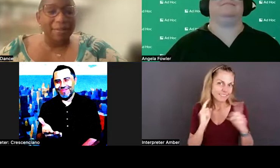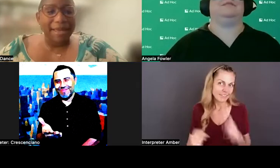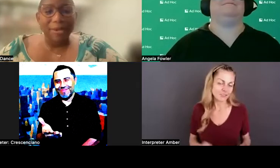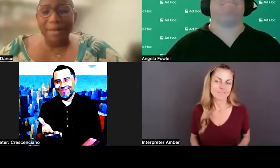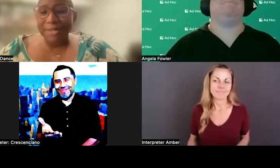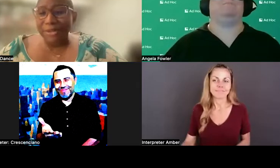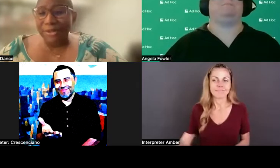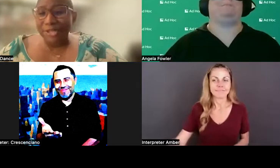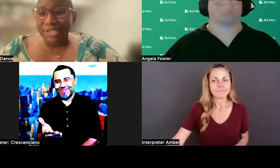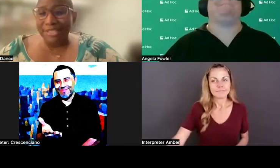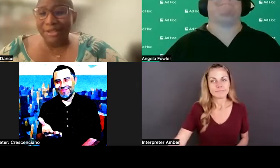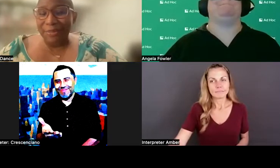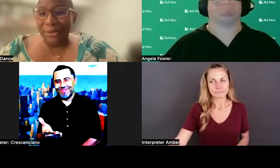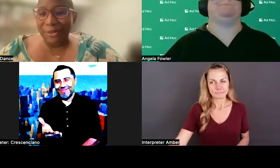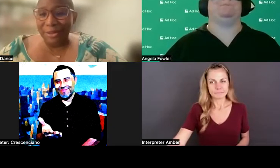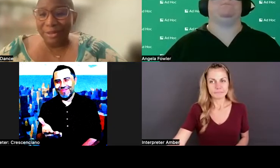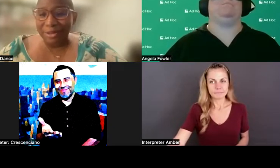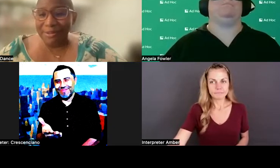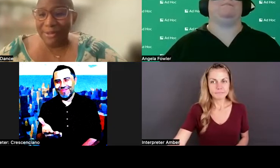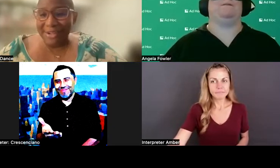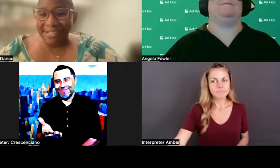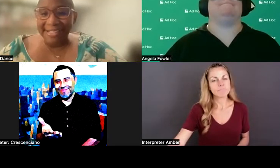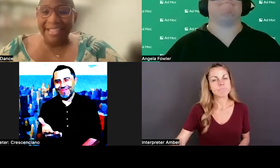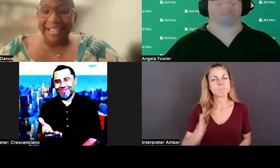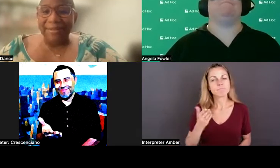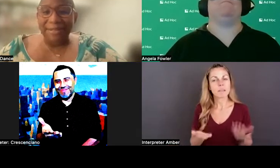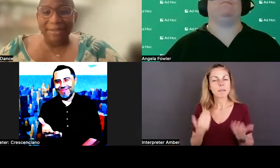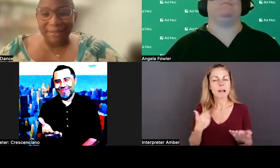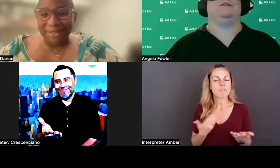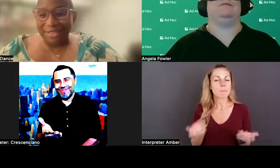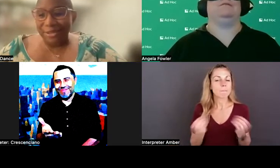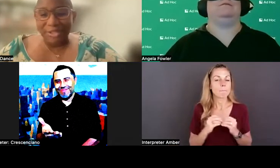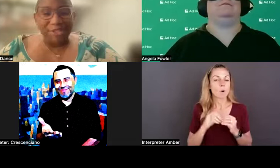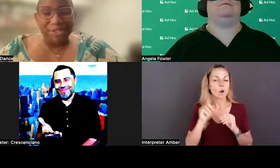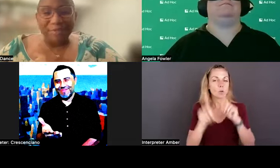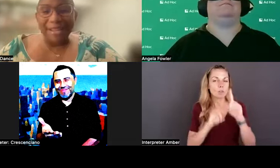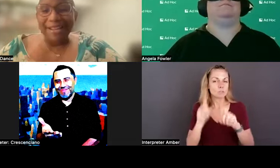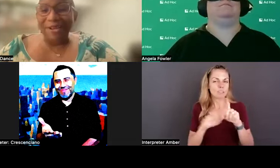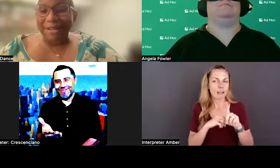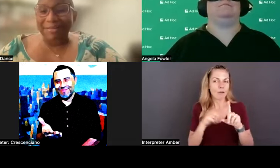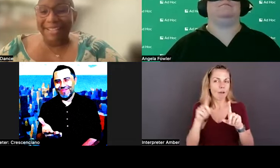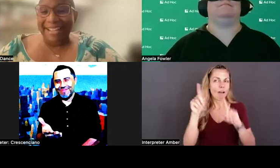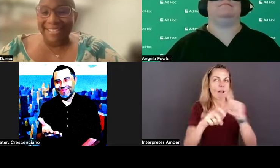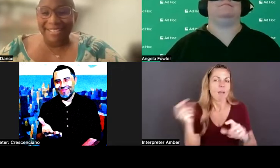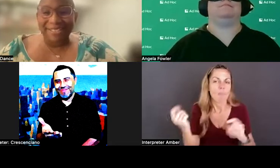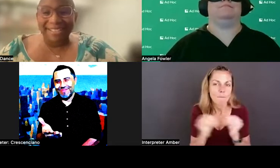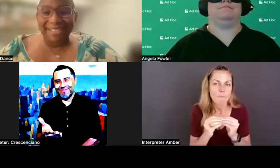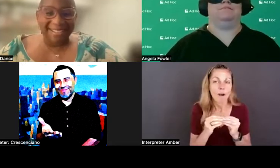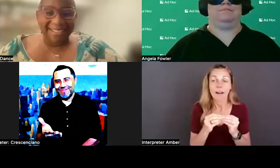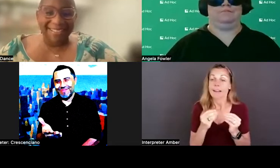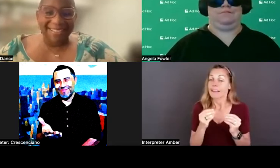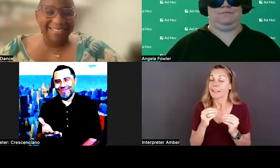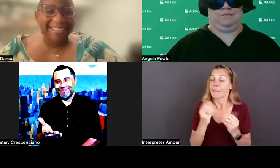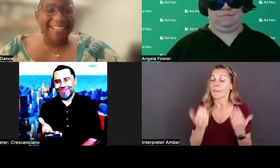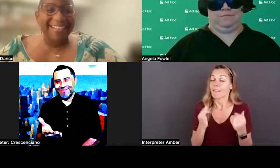there may be certain questions. I'll probe you a little more. Even if you've looked at the questions, you may not know what I'm going to ask. So get